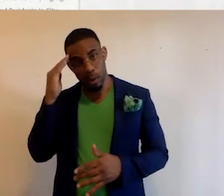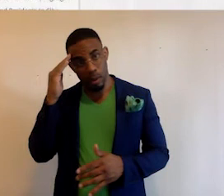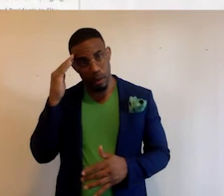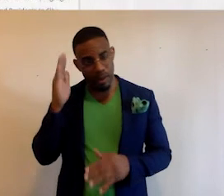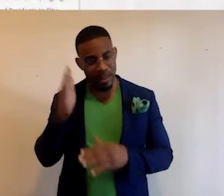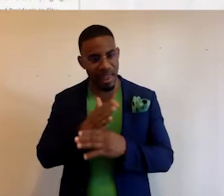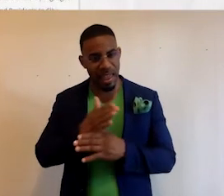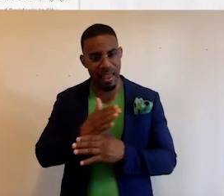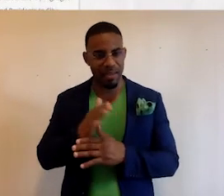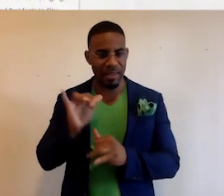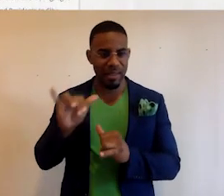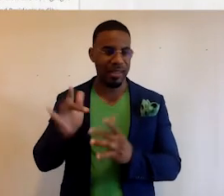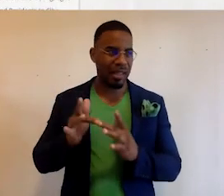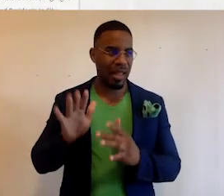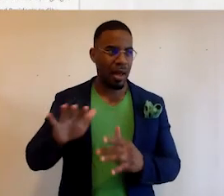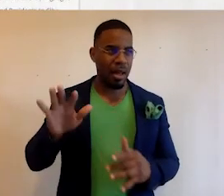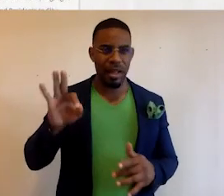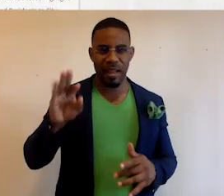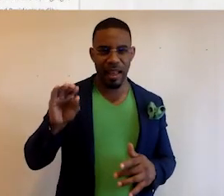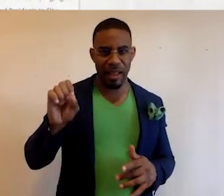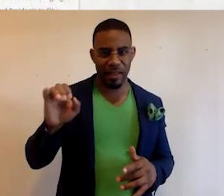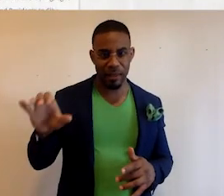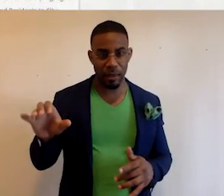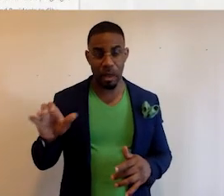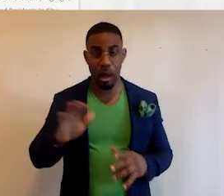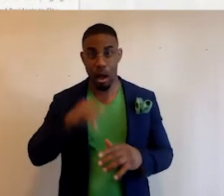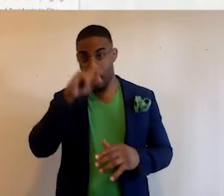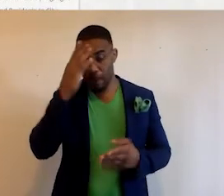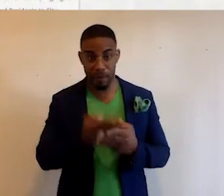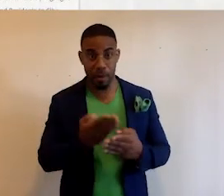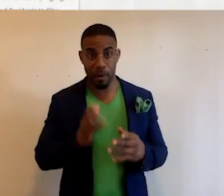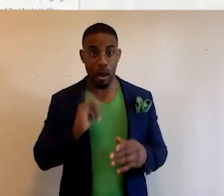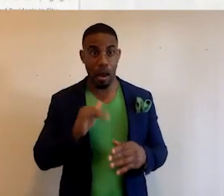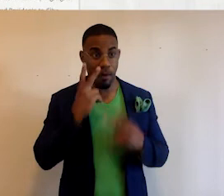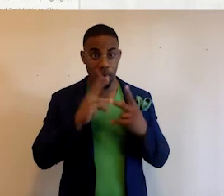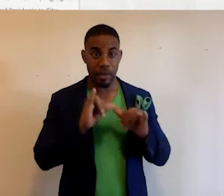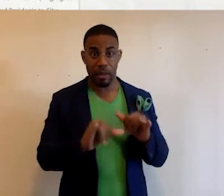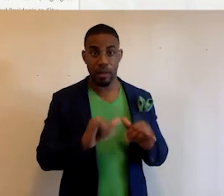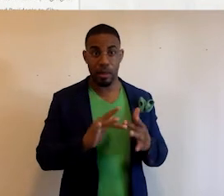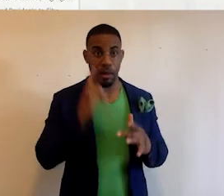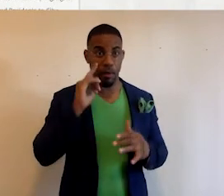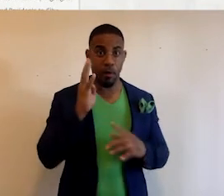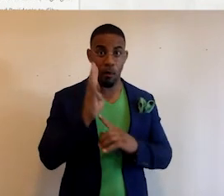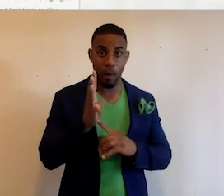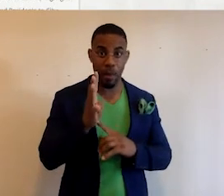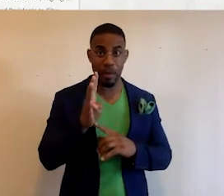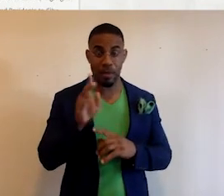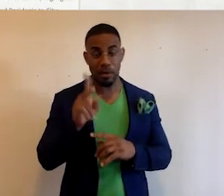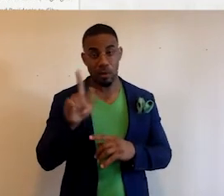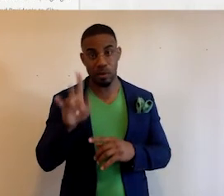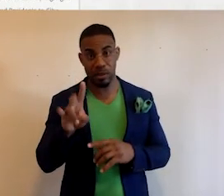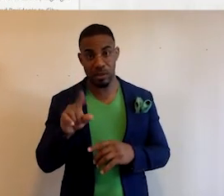the average stay on that site around 90 seconds. On Black Facts, our visitors stay on the site four minutes and 20 seconds.